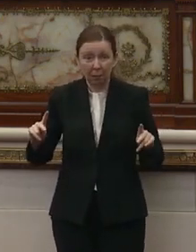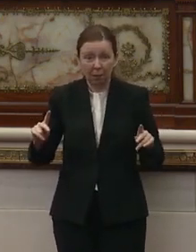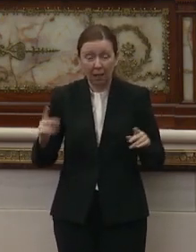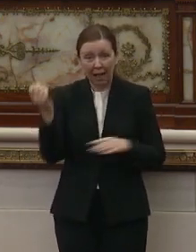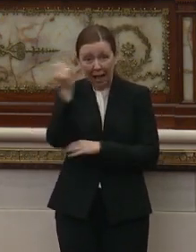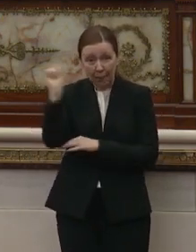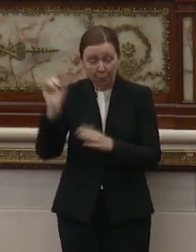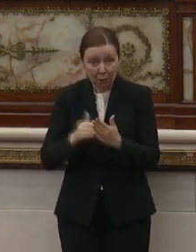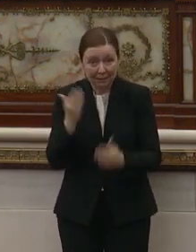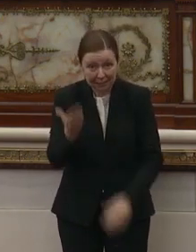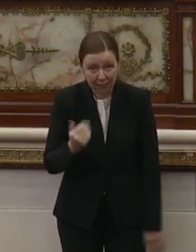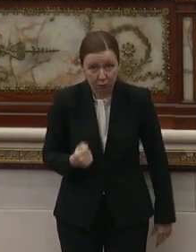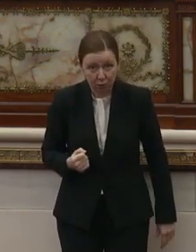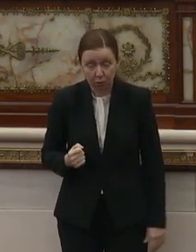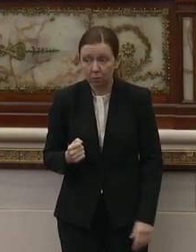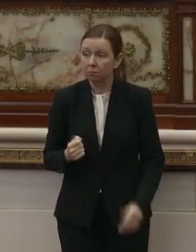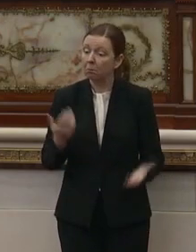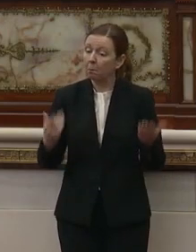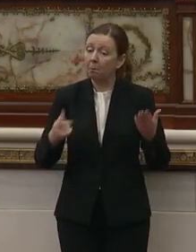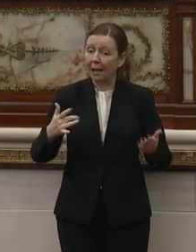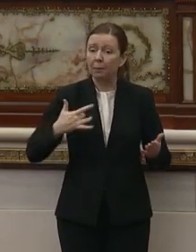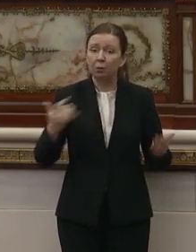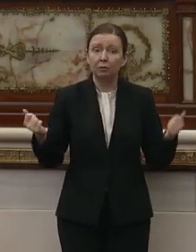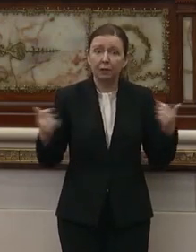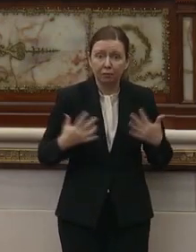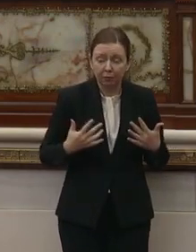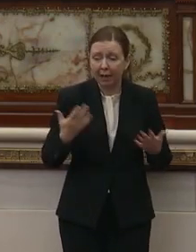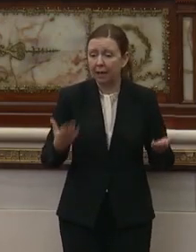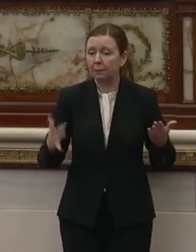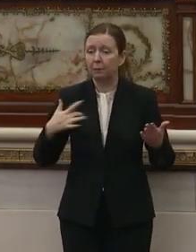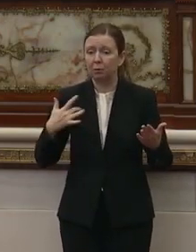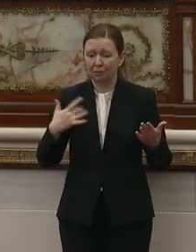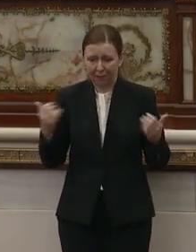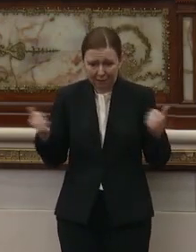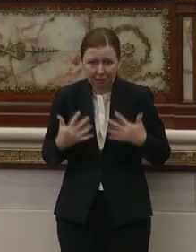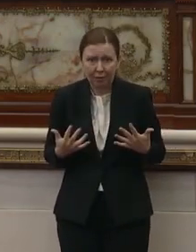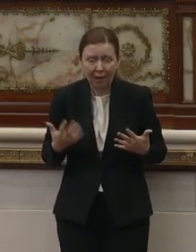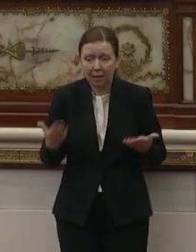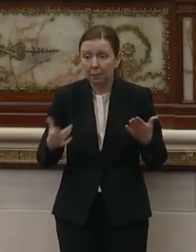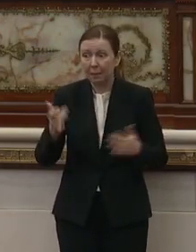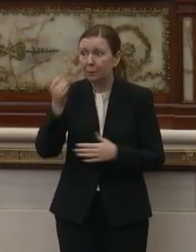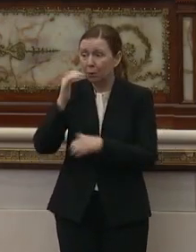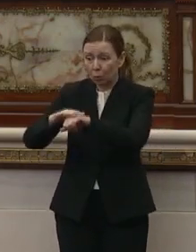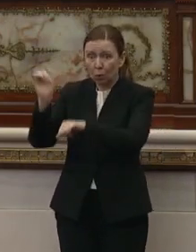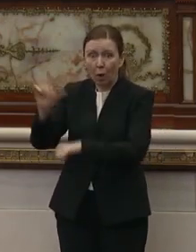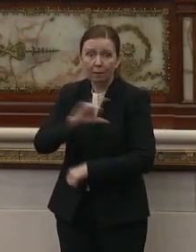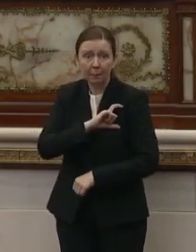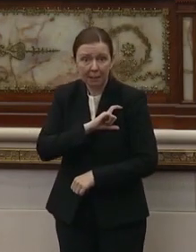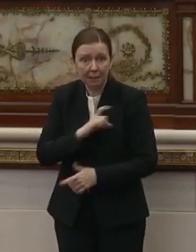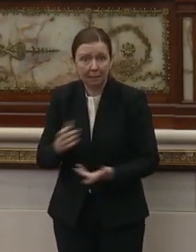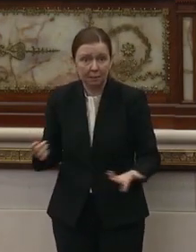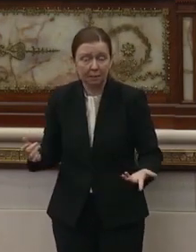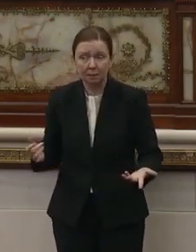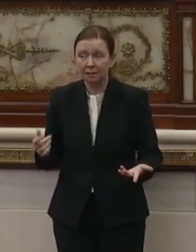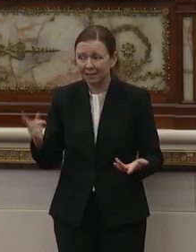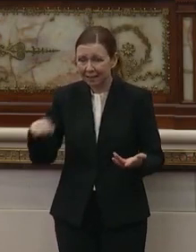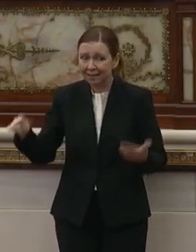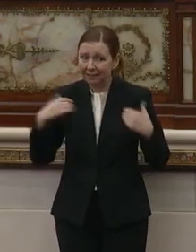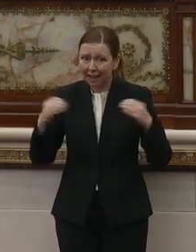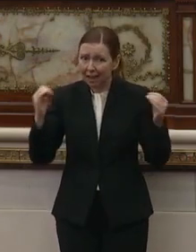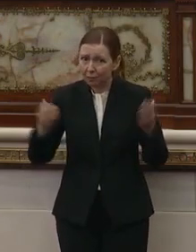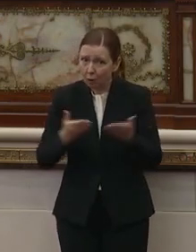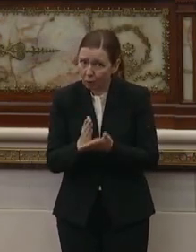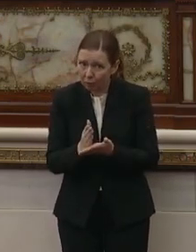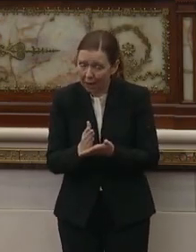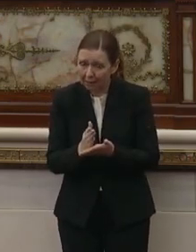protest you. You may feel frightened. You may feel afraid. You may call the police. They have no